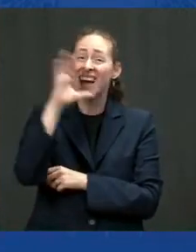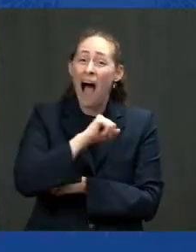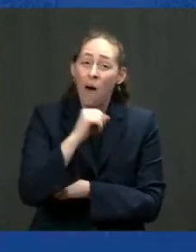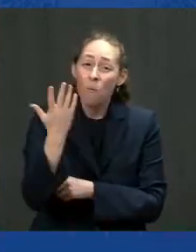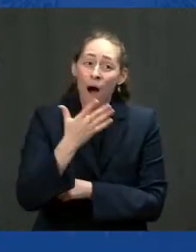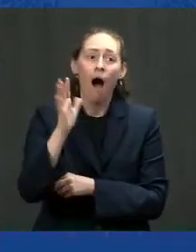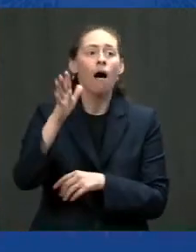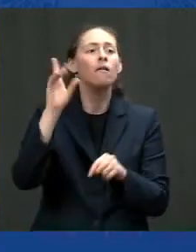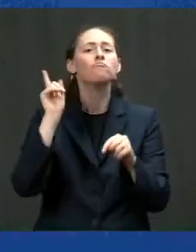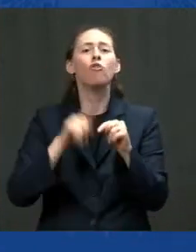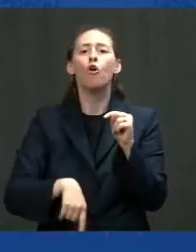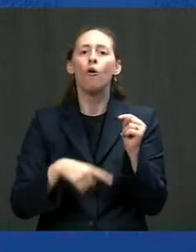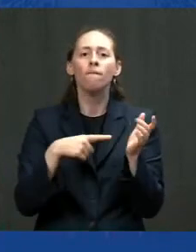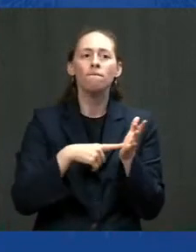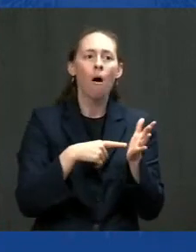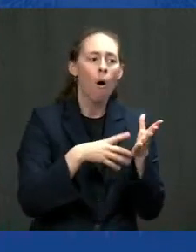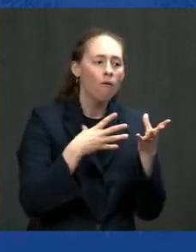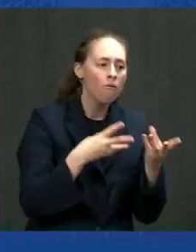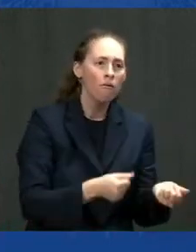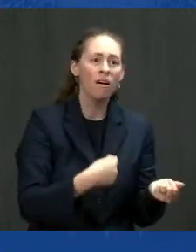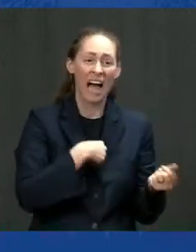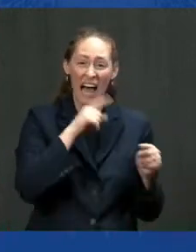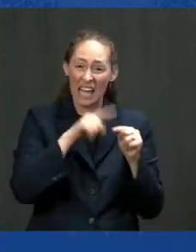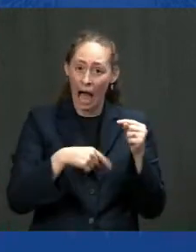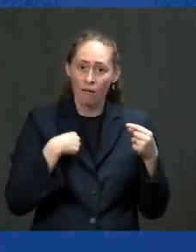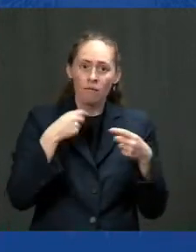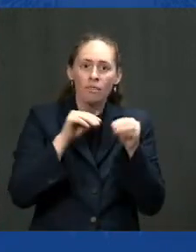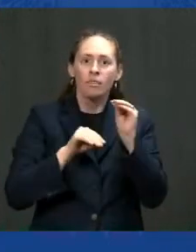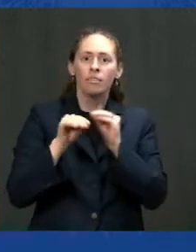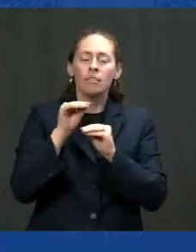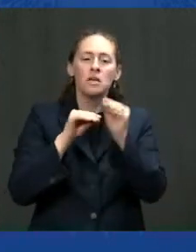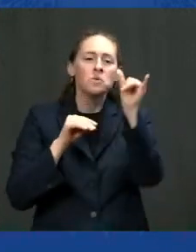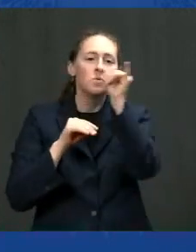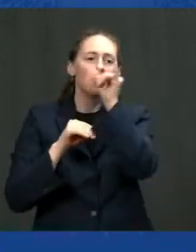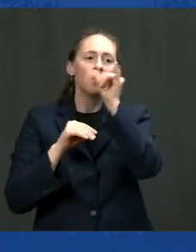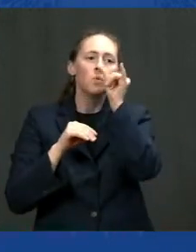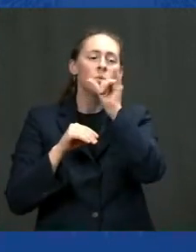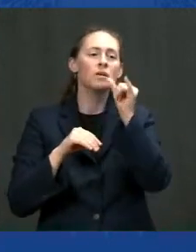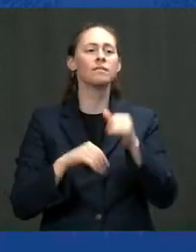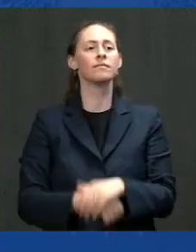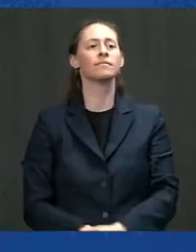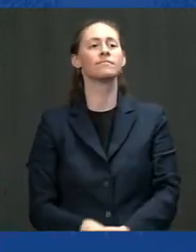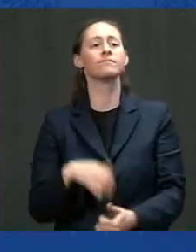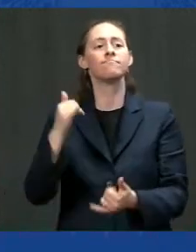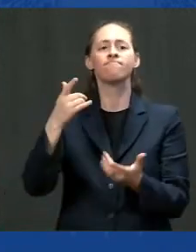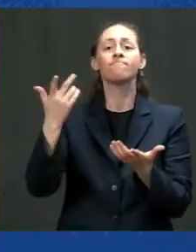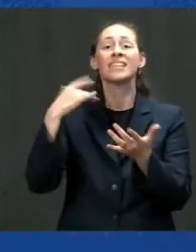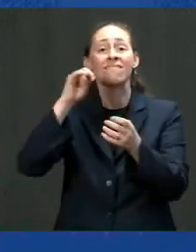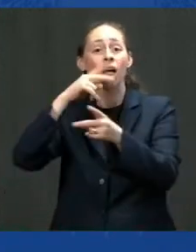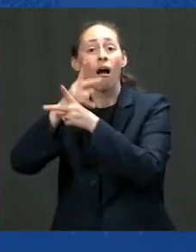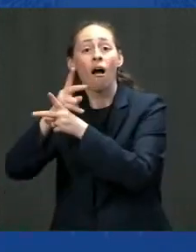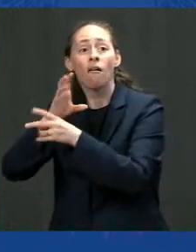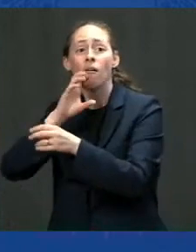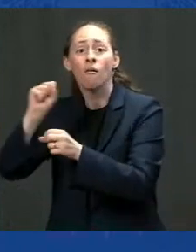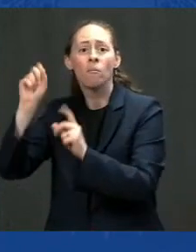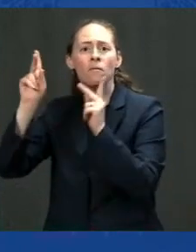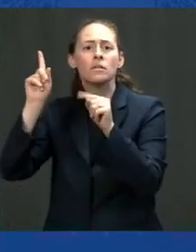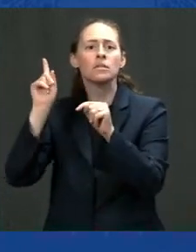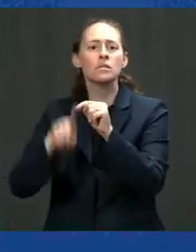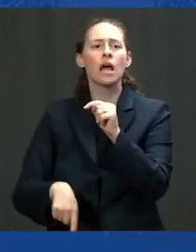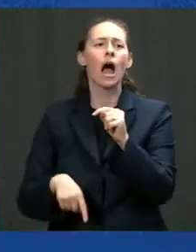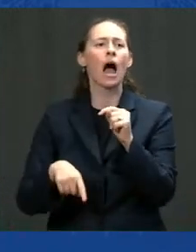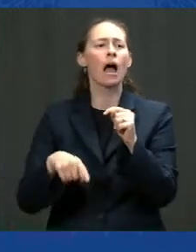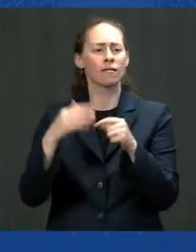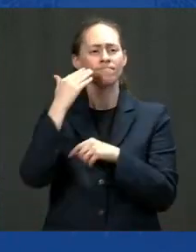care daycare for my children elder care how many of you know somebody has a mom or